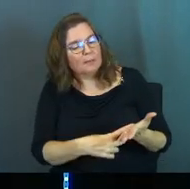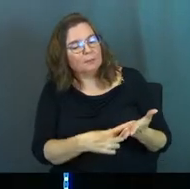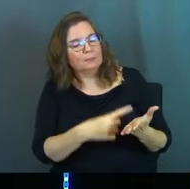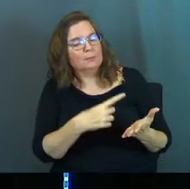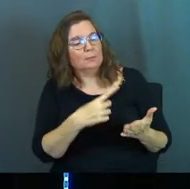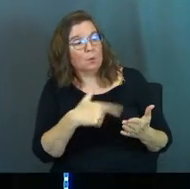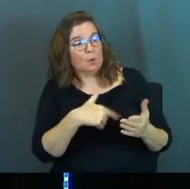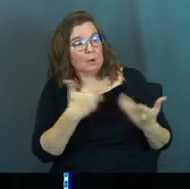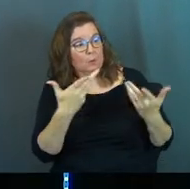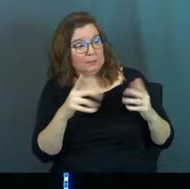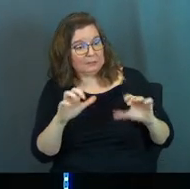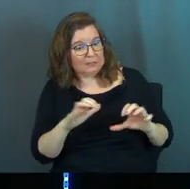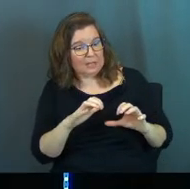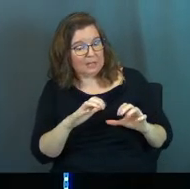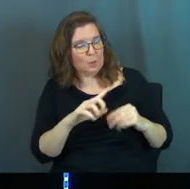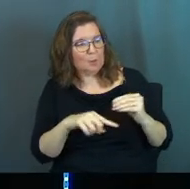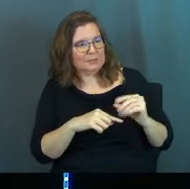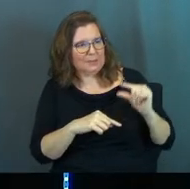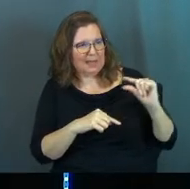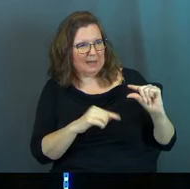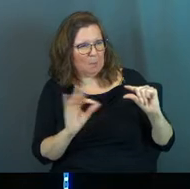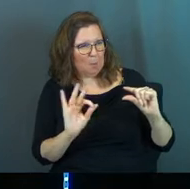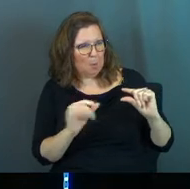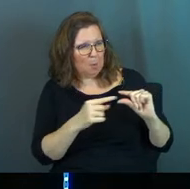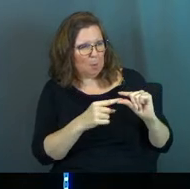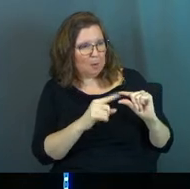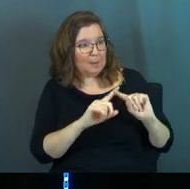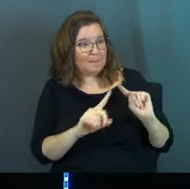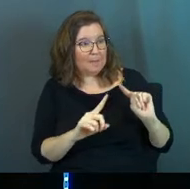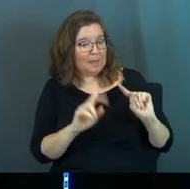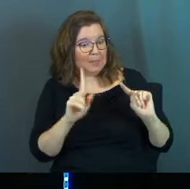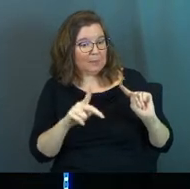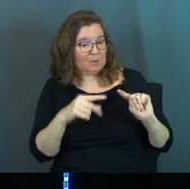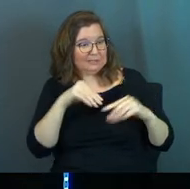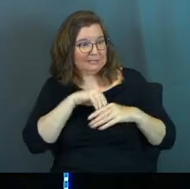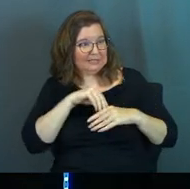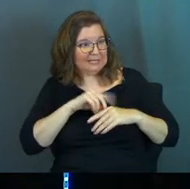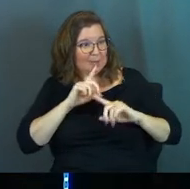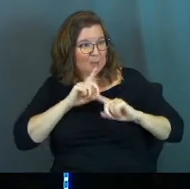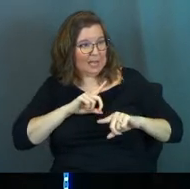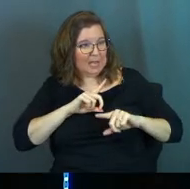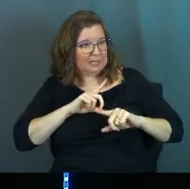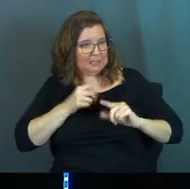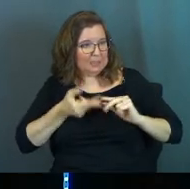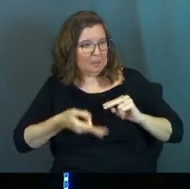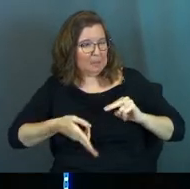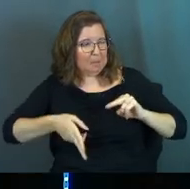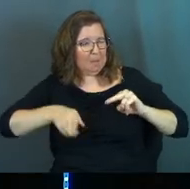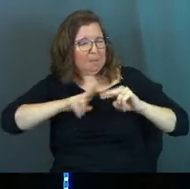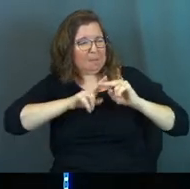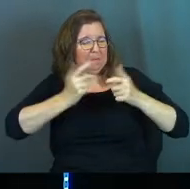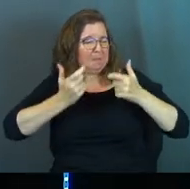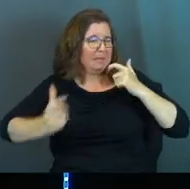sometimes what was done was about this big, but a person's reaction is about this big.